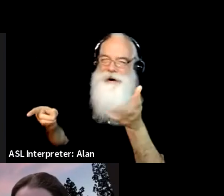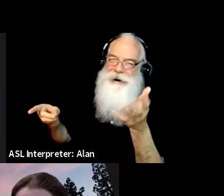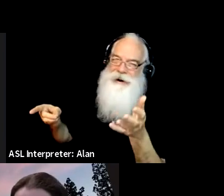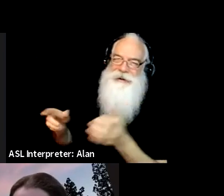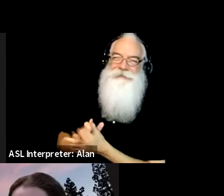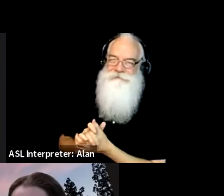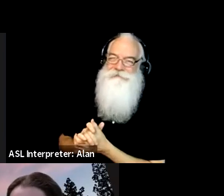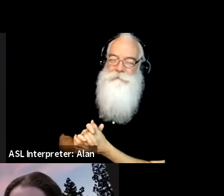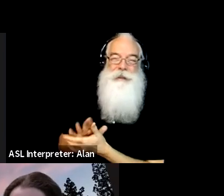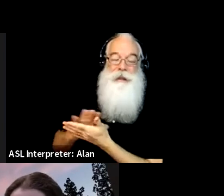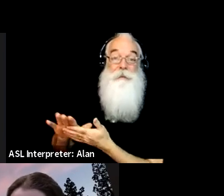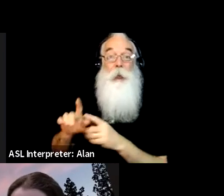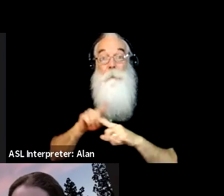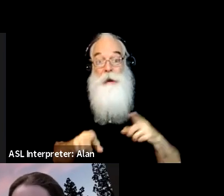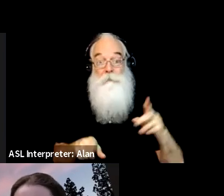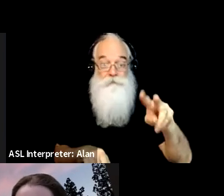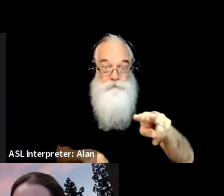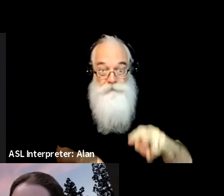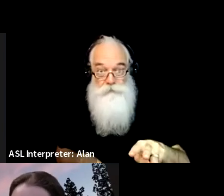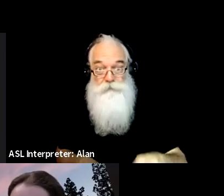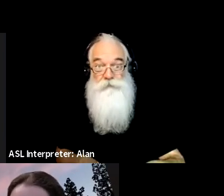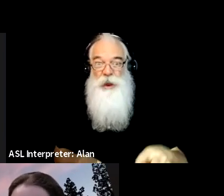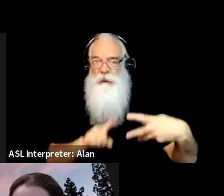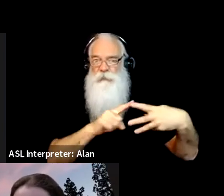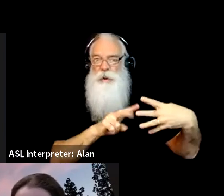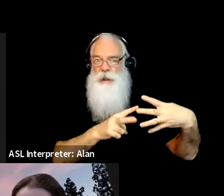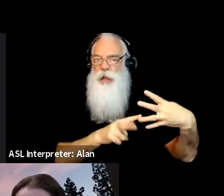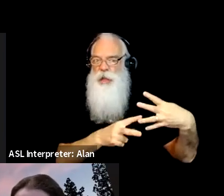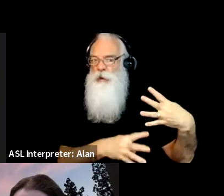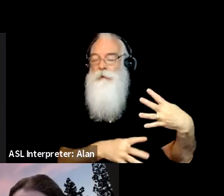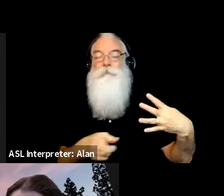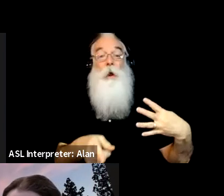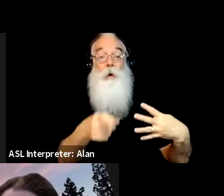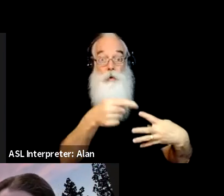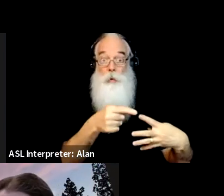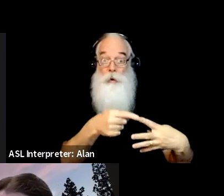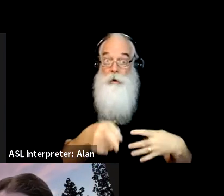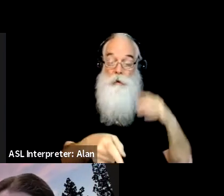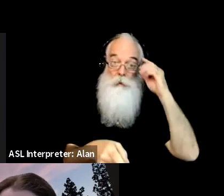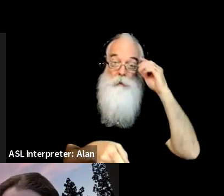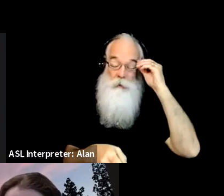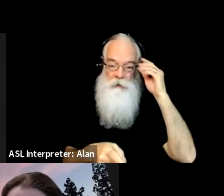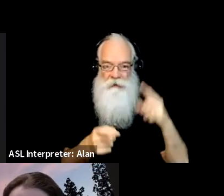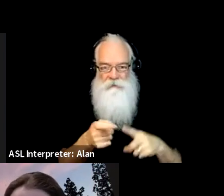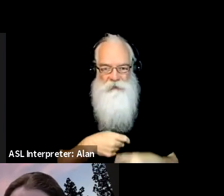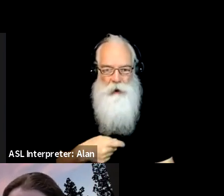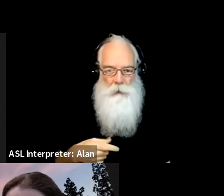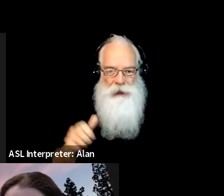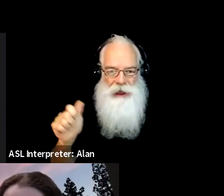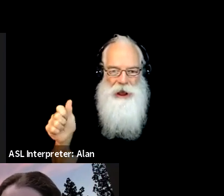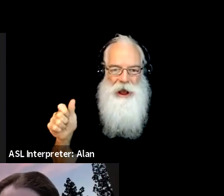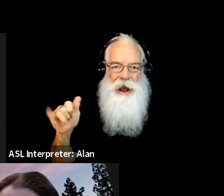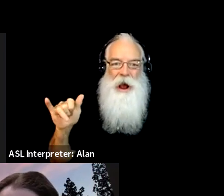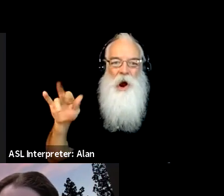I'm just kind of going to go a little bit in order. Um, and this is from Ira or Aria,